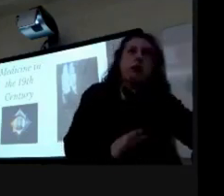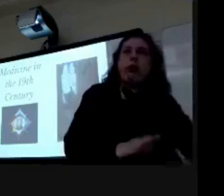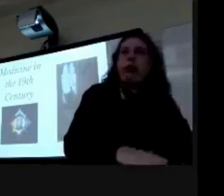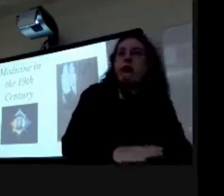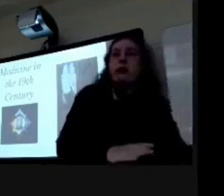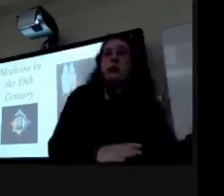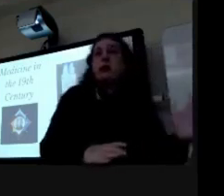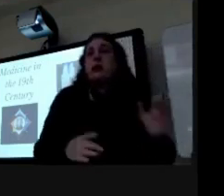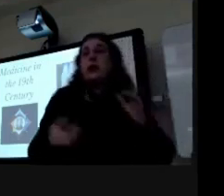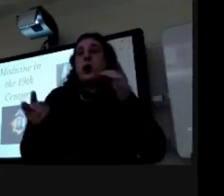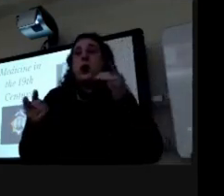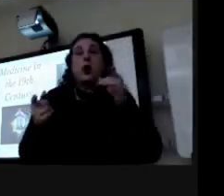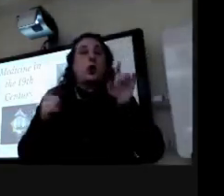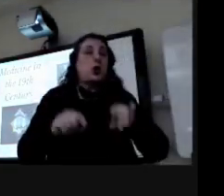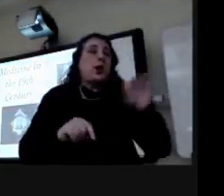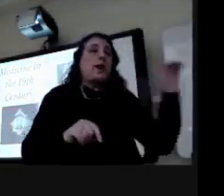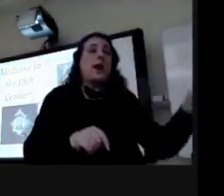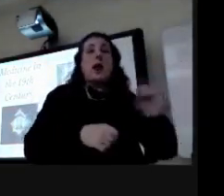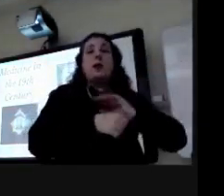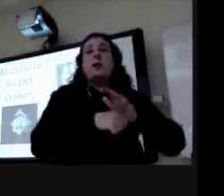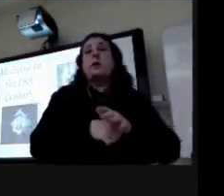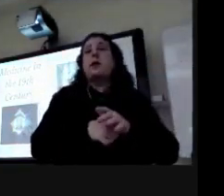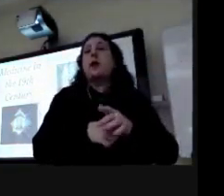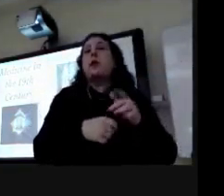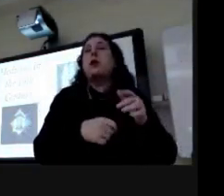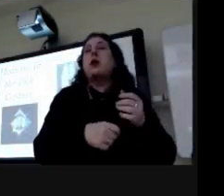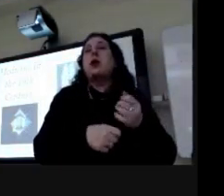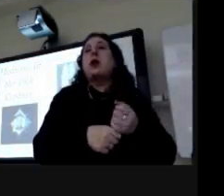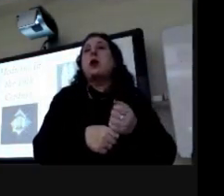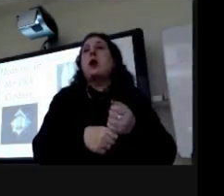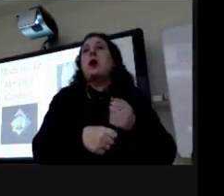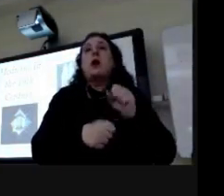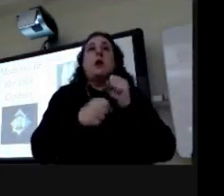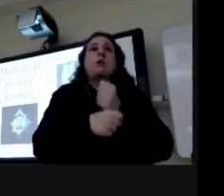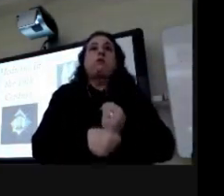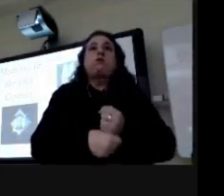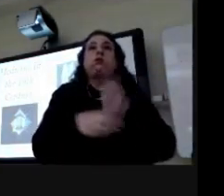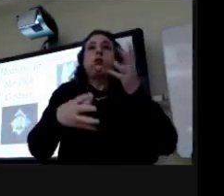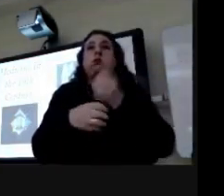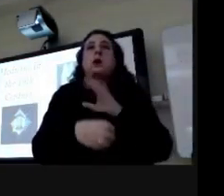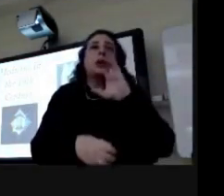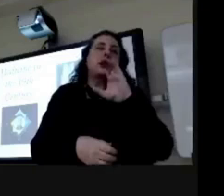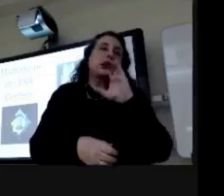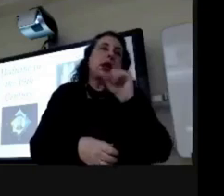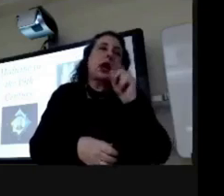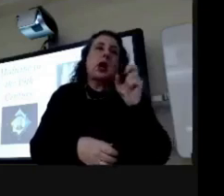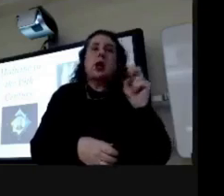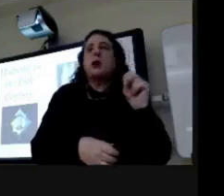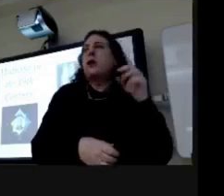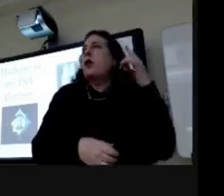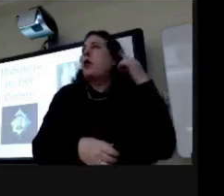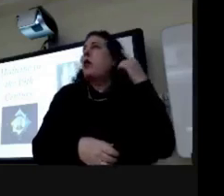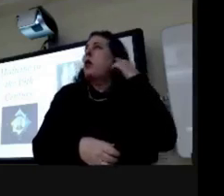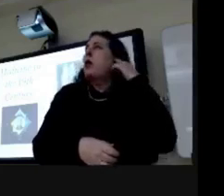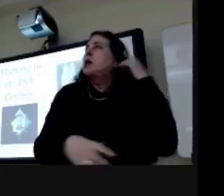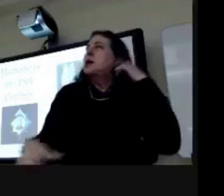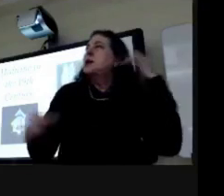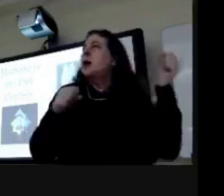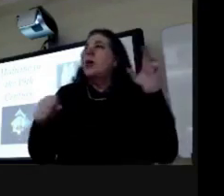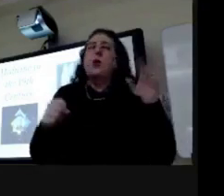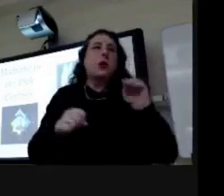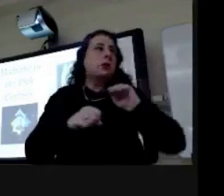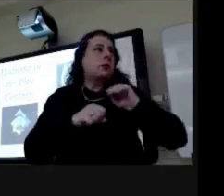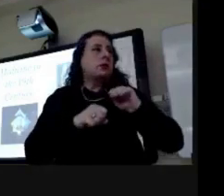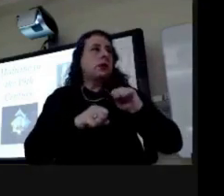during this pandemic particularly is it would fire off cannons around cities and i guess the thing is the sound would do something